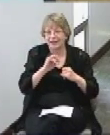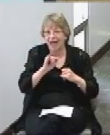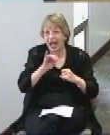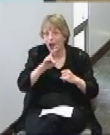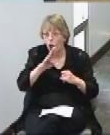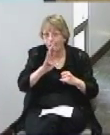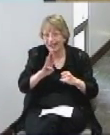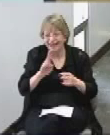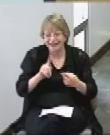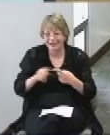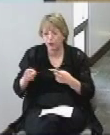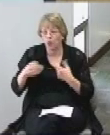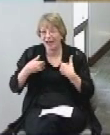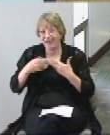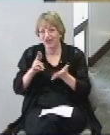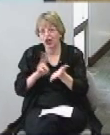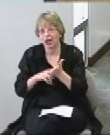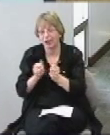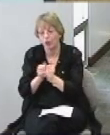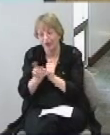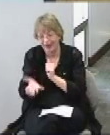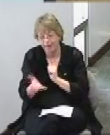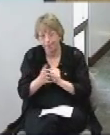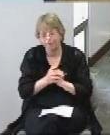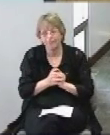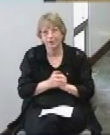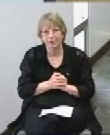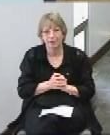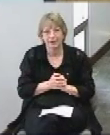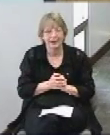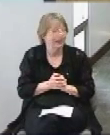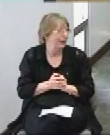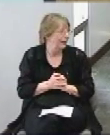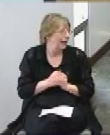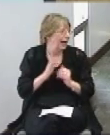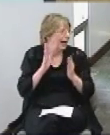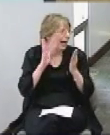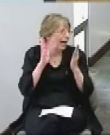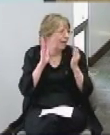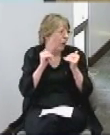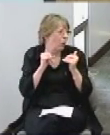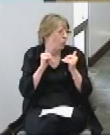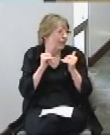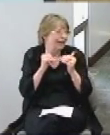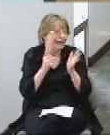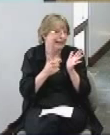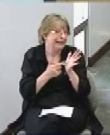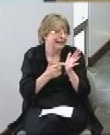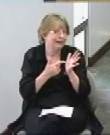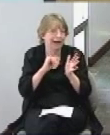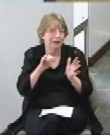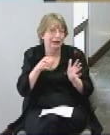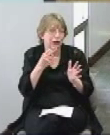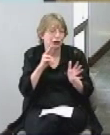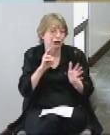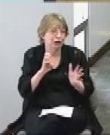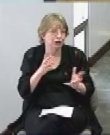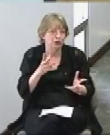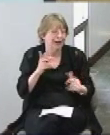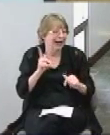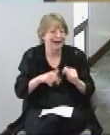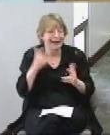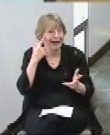a contract with him so I'm hoping it'll be sometime in June I don't know why it wouldn't be